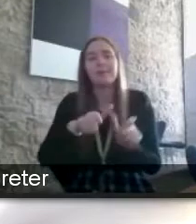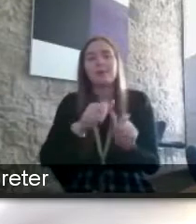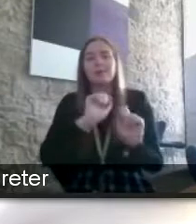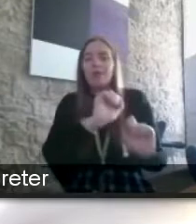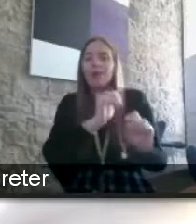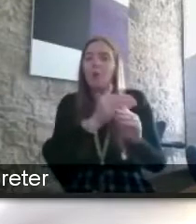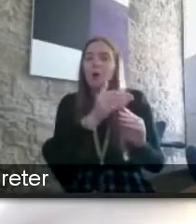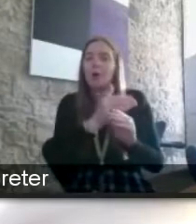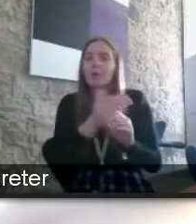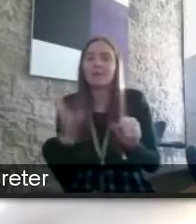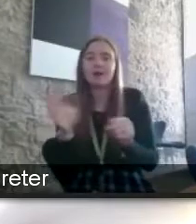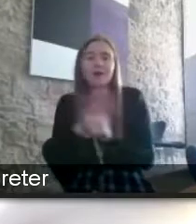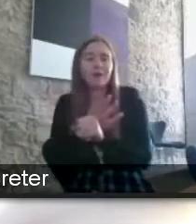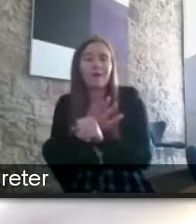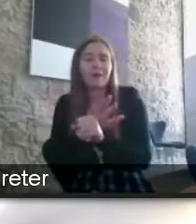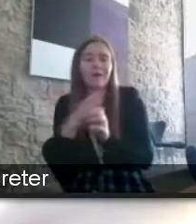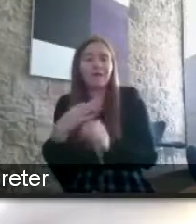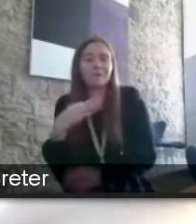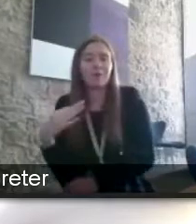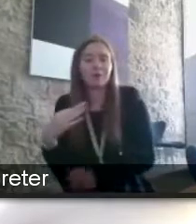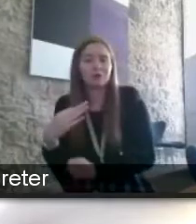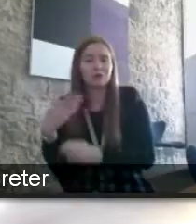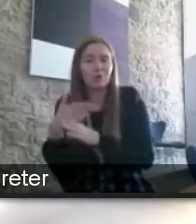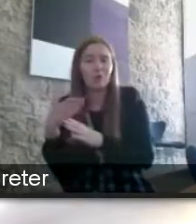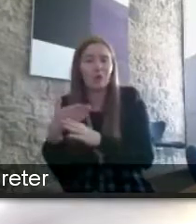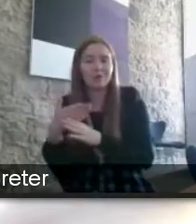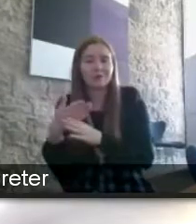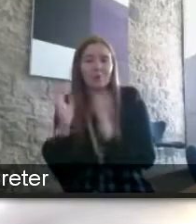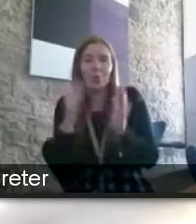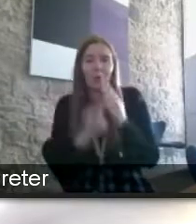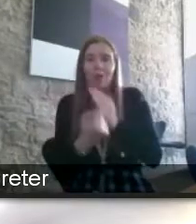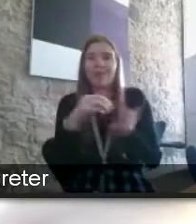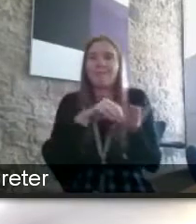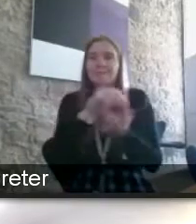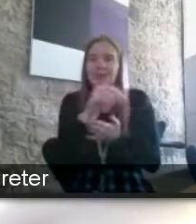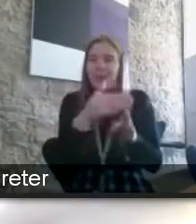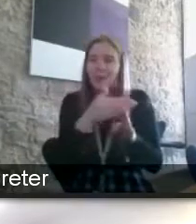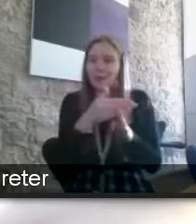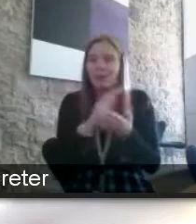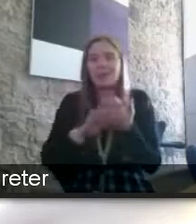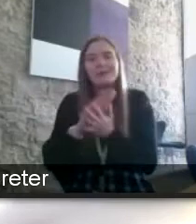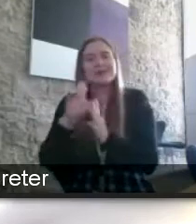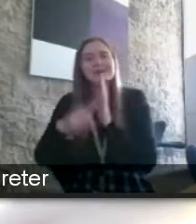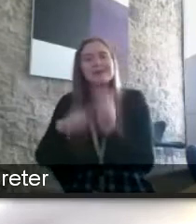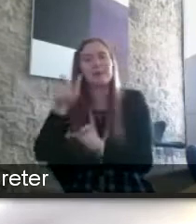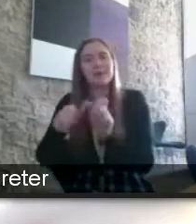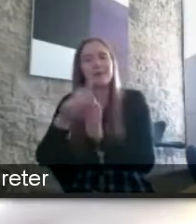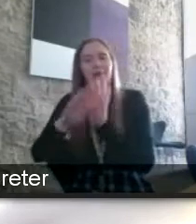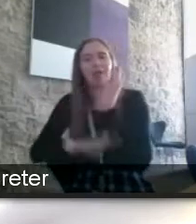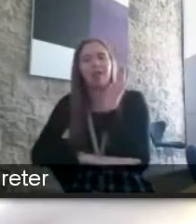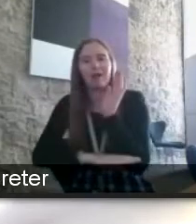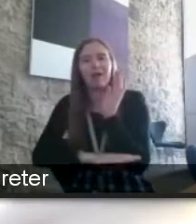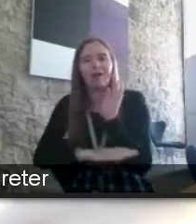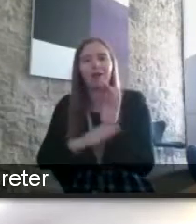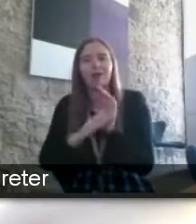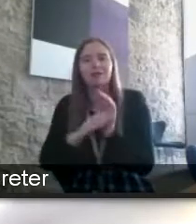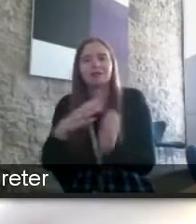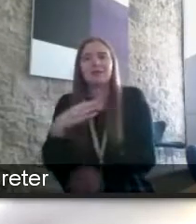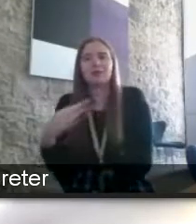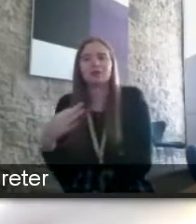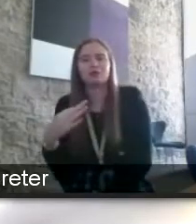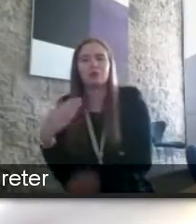don't cover voluntary work only paid work this leaves disabled people at a considerable disadvantage as volunteer workers generally recognizes ability